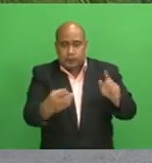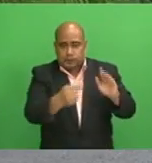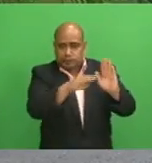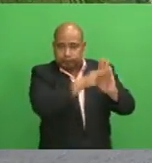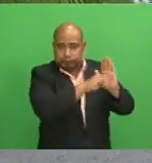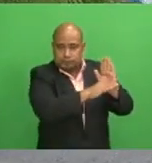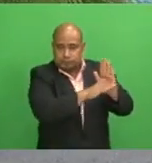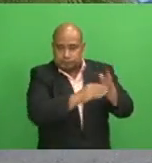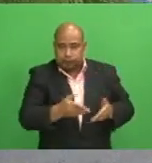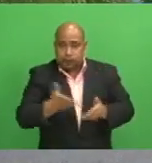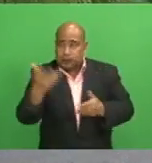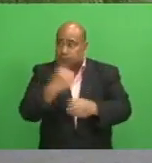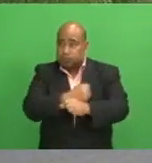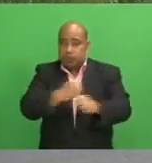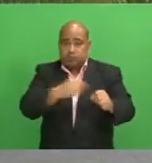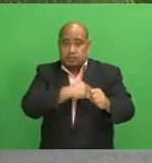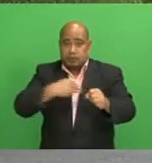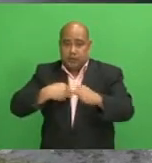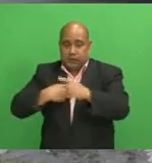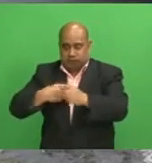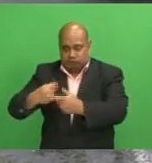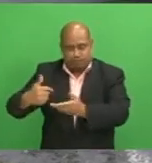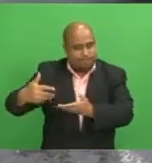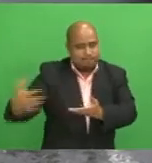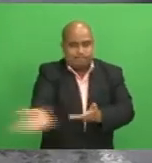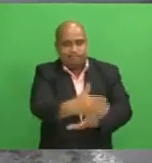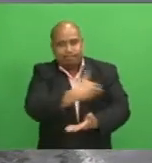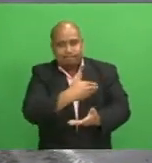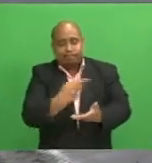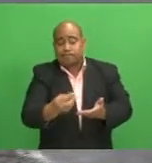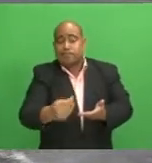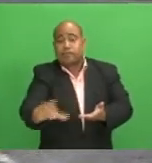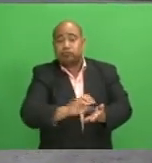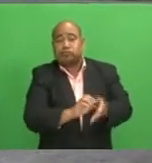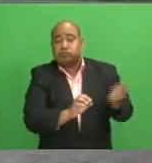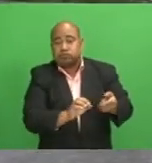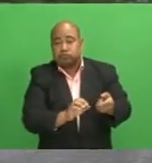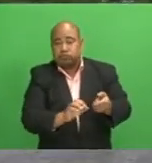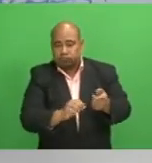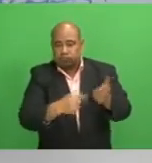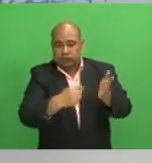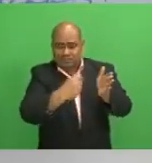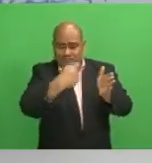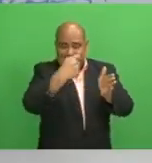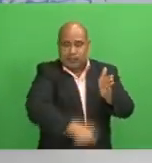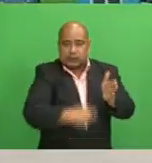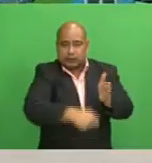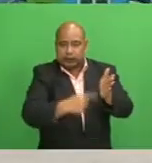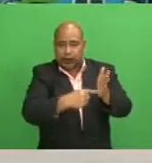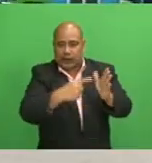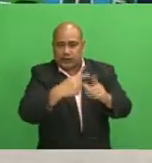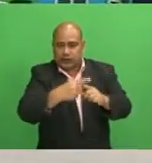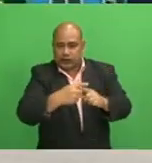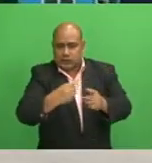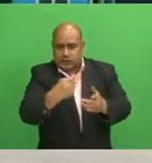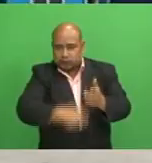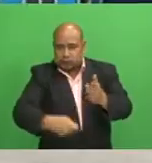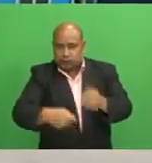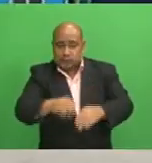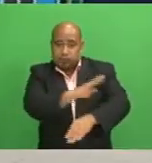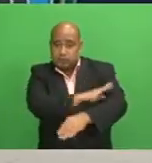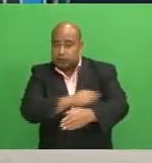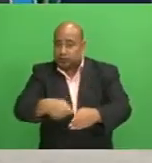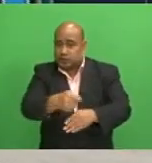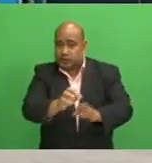rent directly from the tenants if the landlord has not paid the rates. Municipal councils are